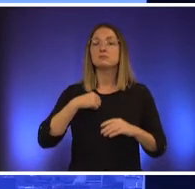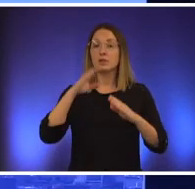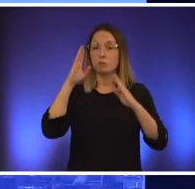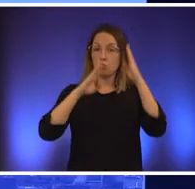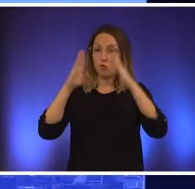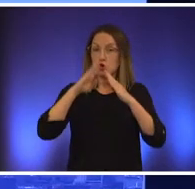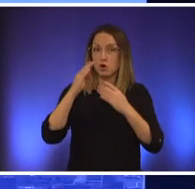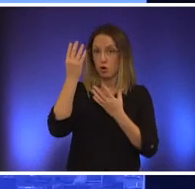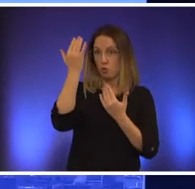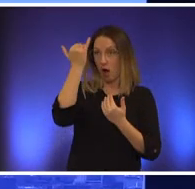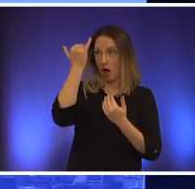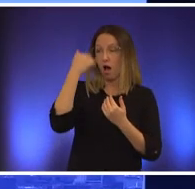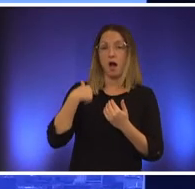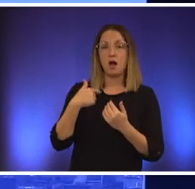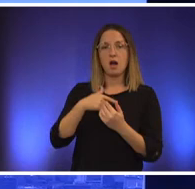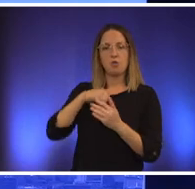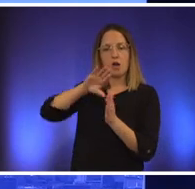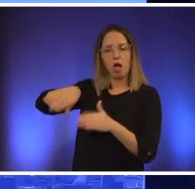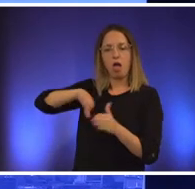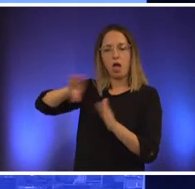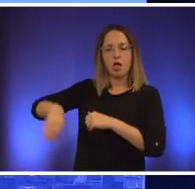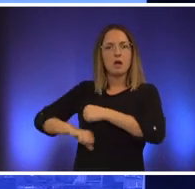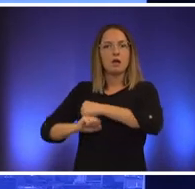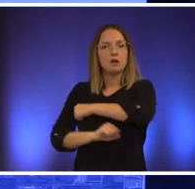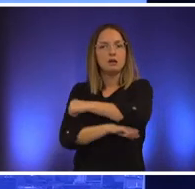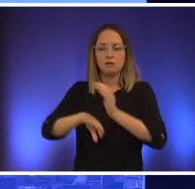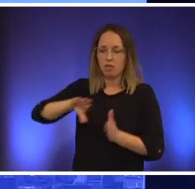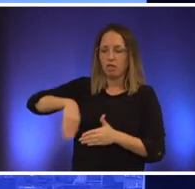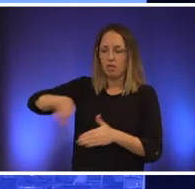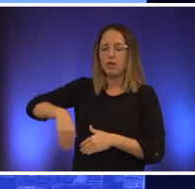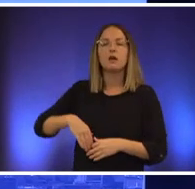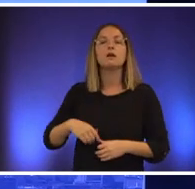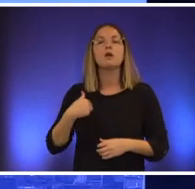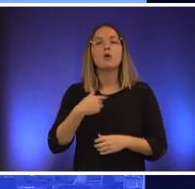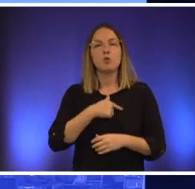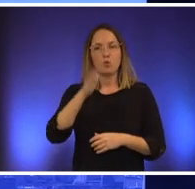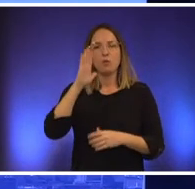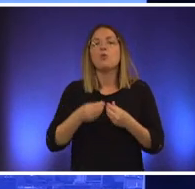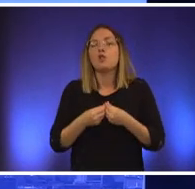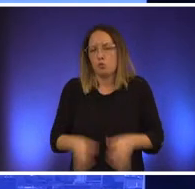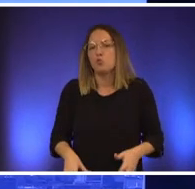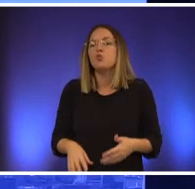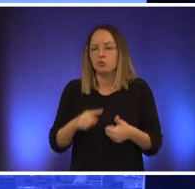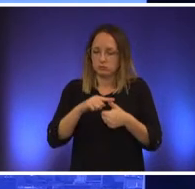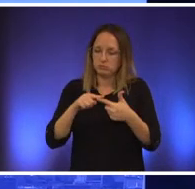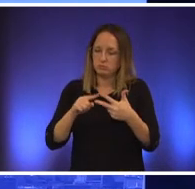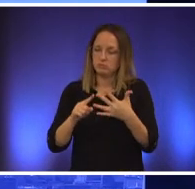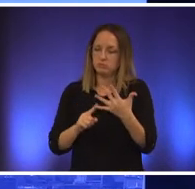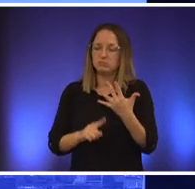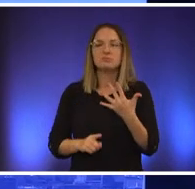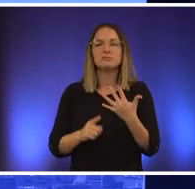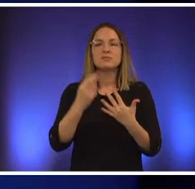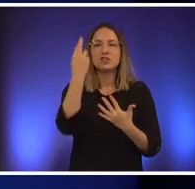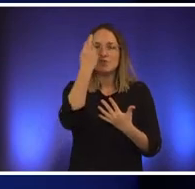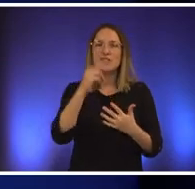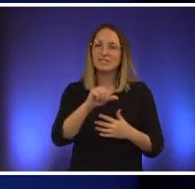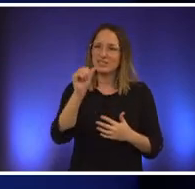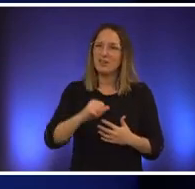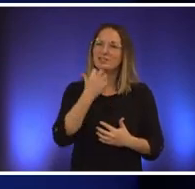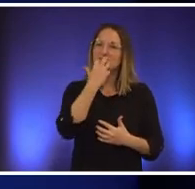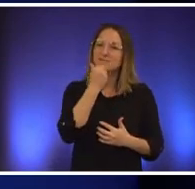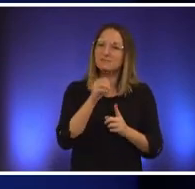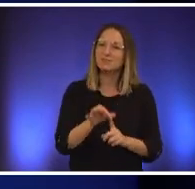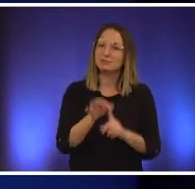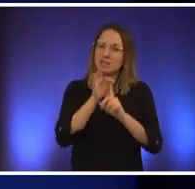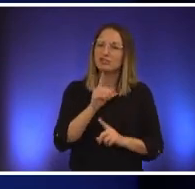care of basics that what's going to happen is we're going to lose a lot of the things that makes this place special and i think